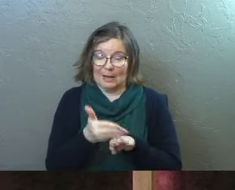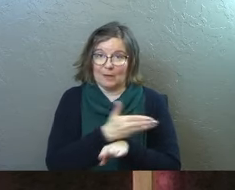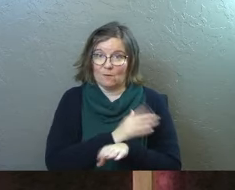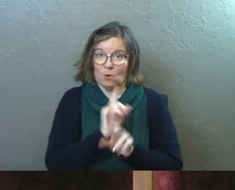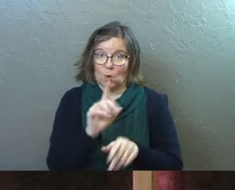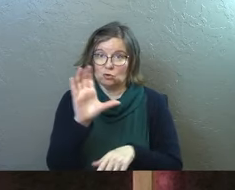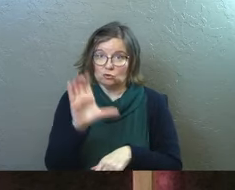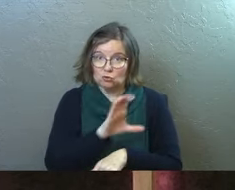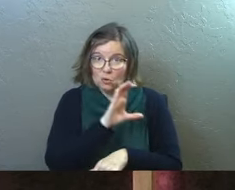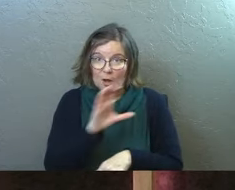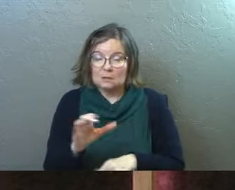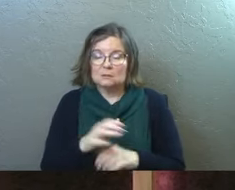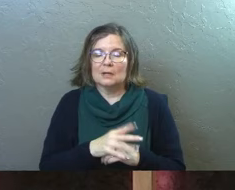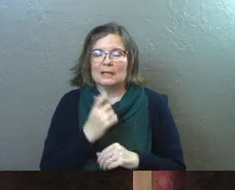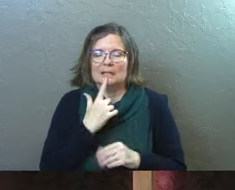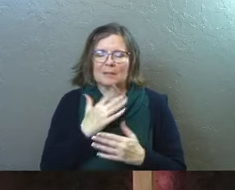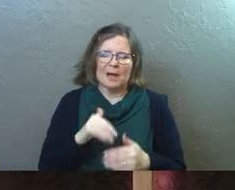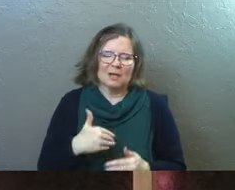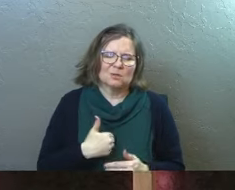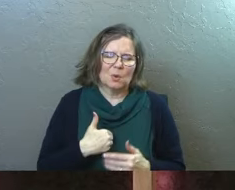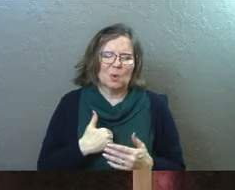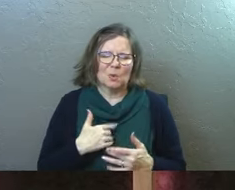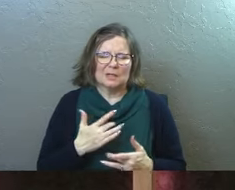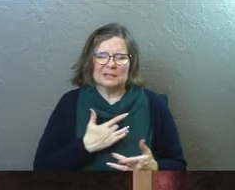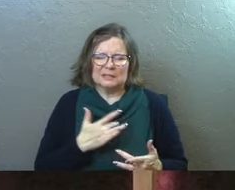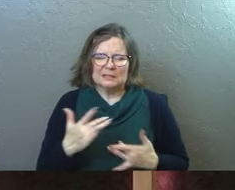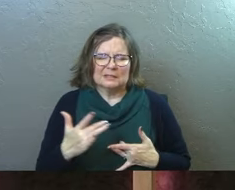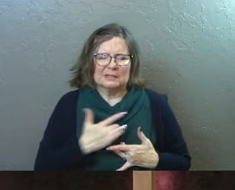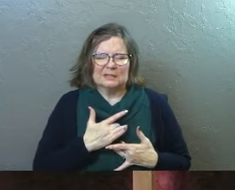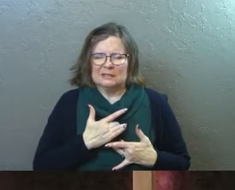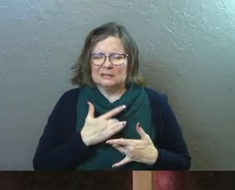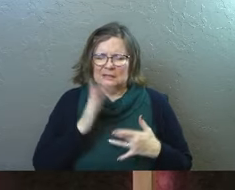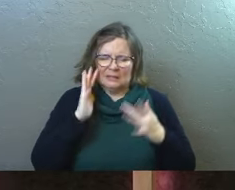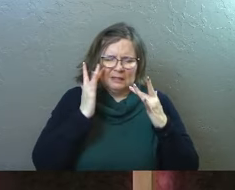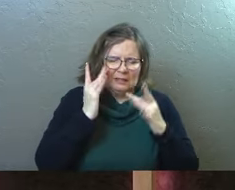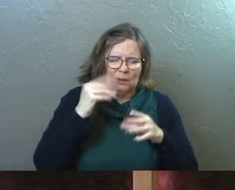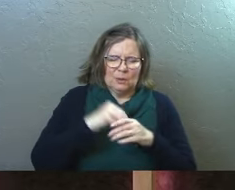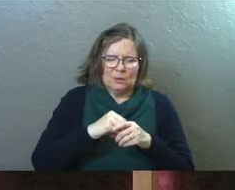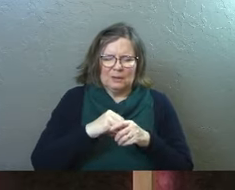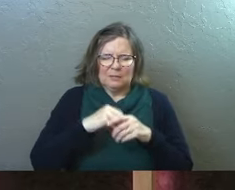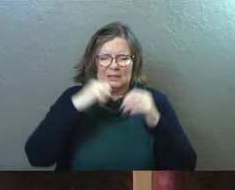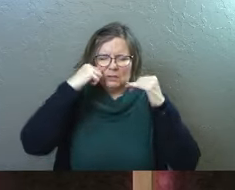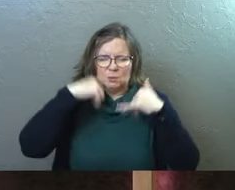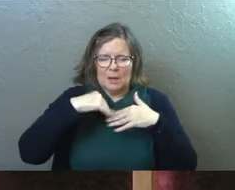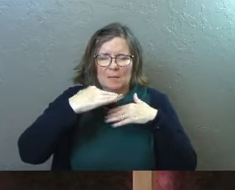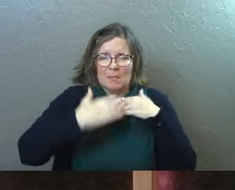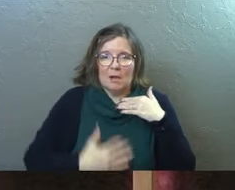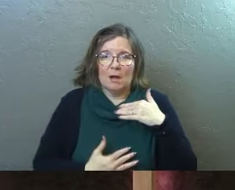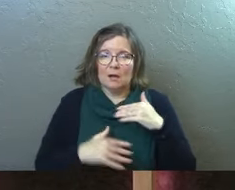to go to the cross and he says, my soul is disturbed within me. Tarasso.